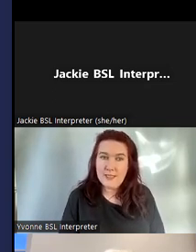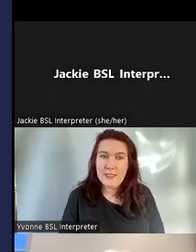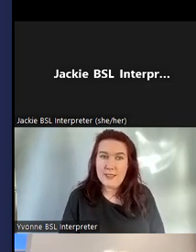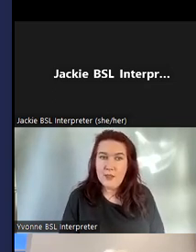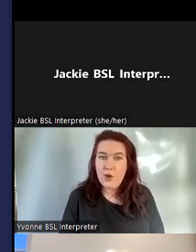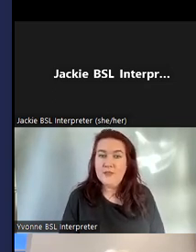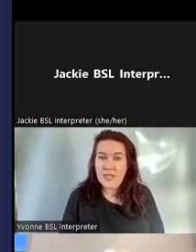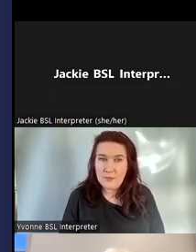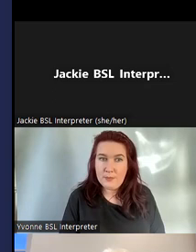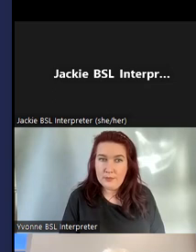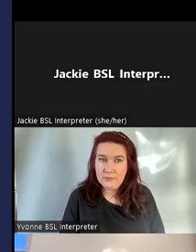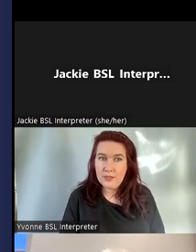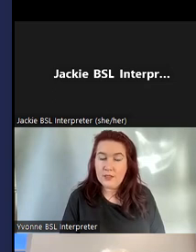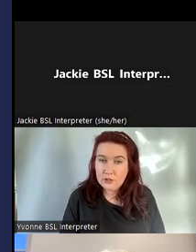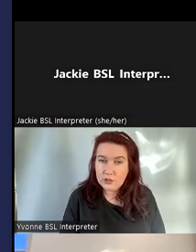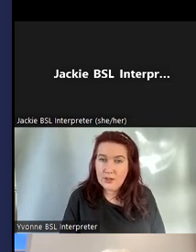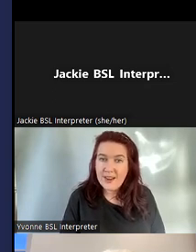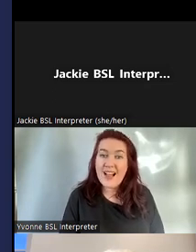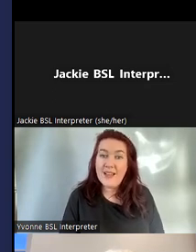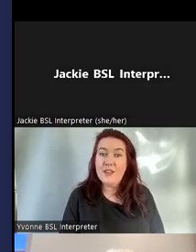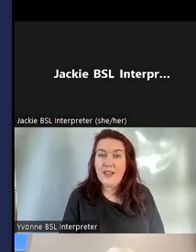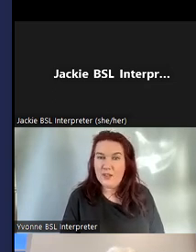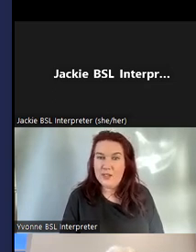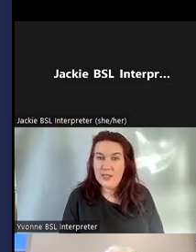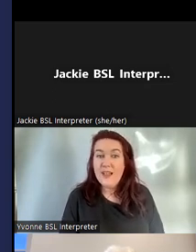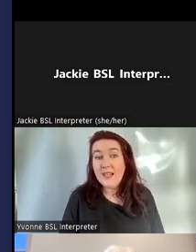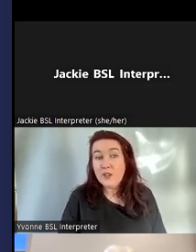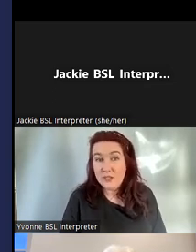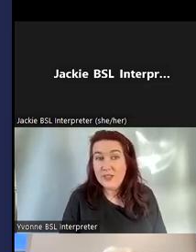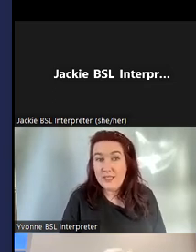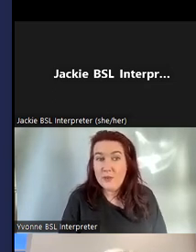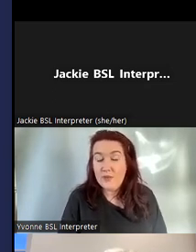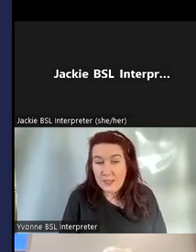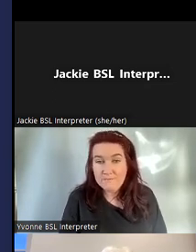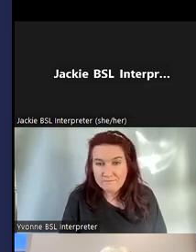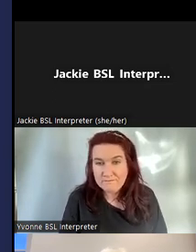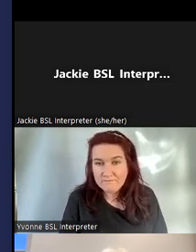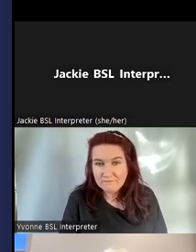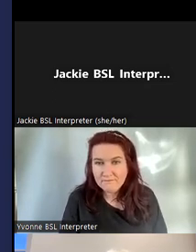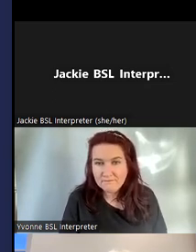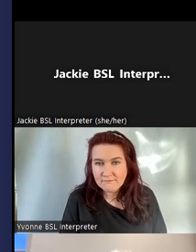histories of Deaf people, their culture and their language. That's our mission statement really.